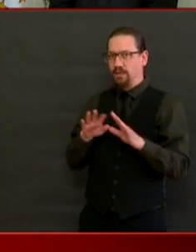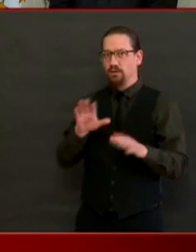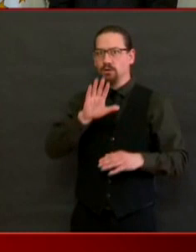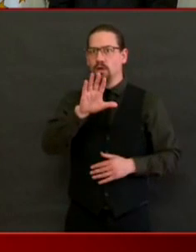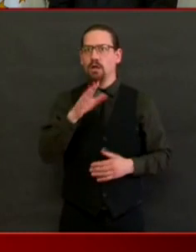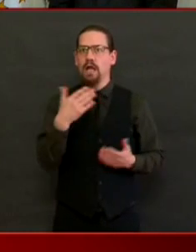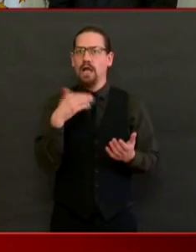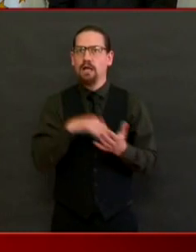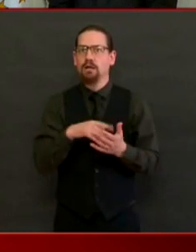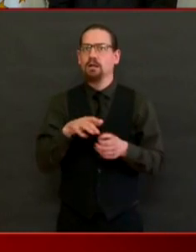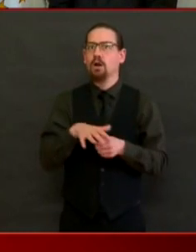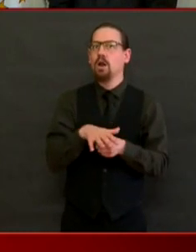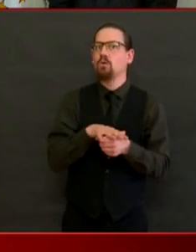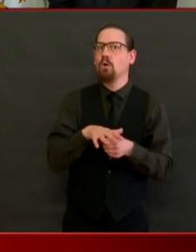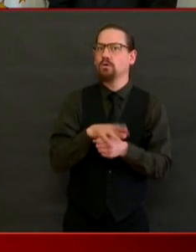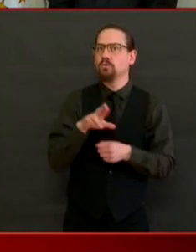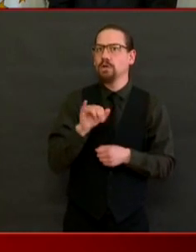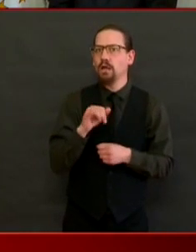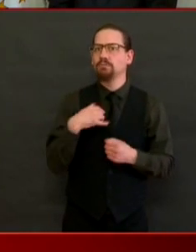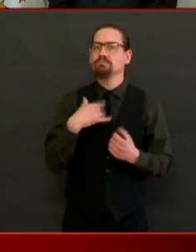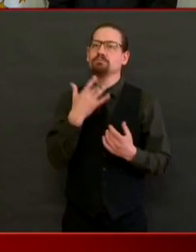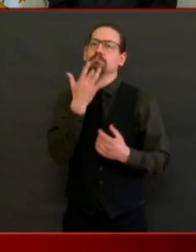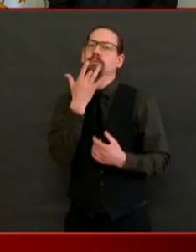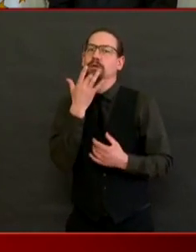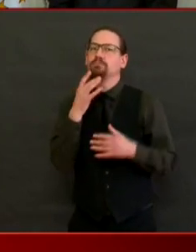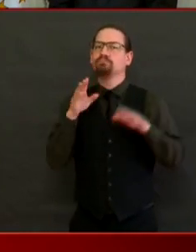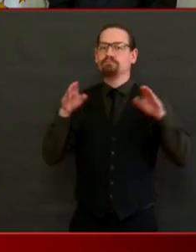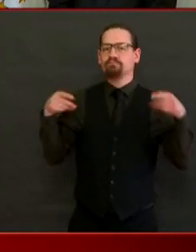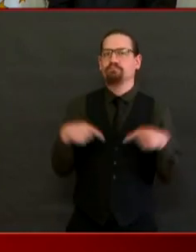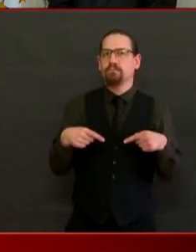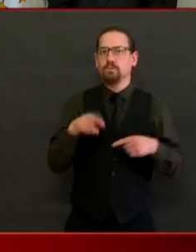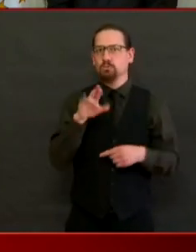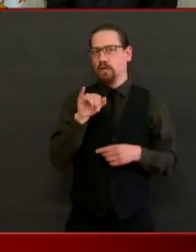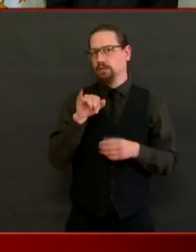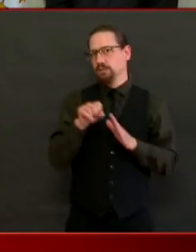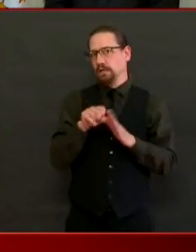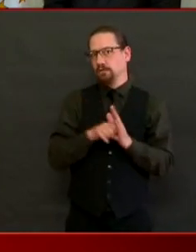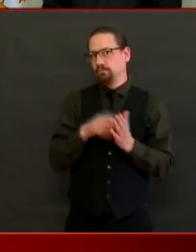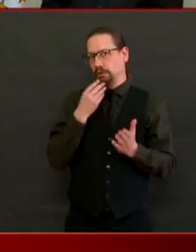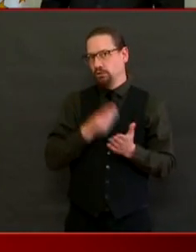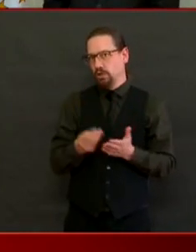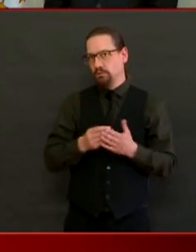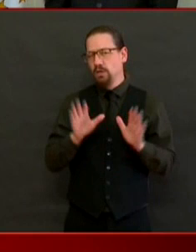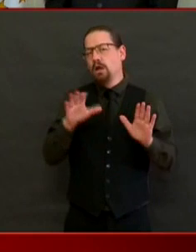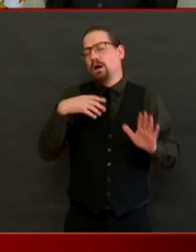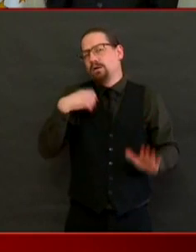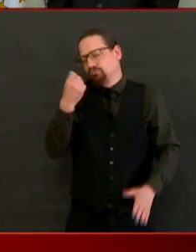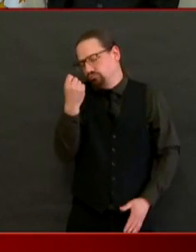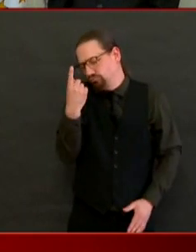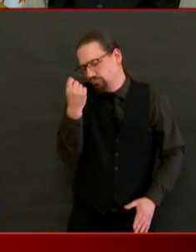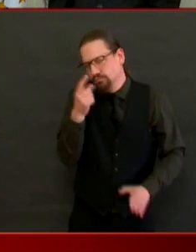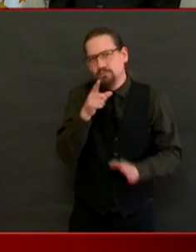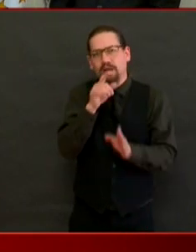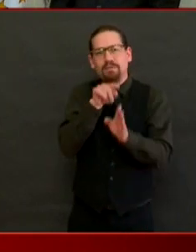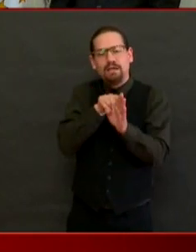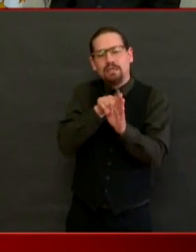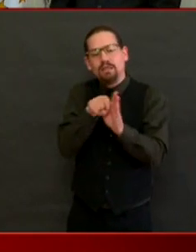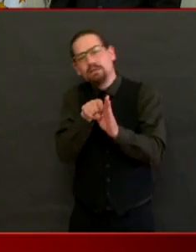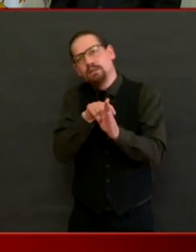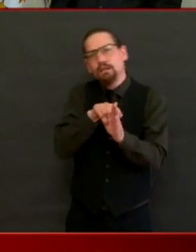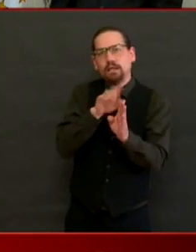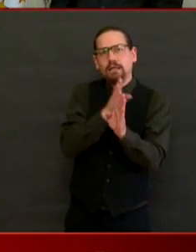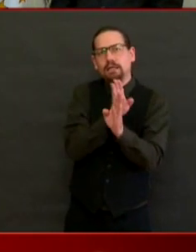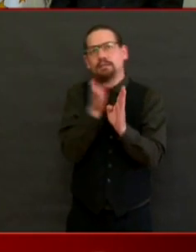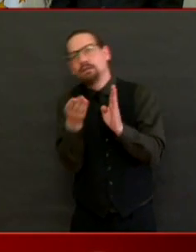hopefully I clarified it. We begin today with Steve Alquist from Uprise RI. Thoughts, Prayer, Action, a gun